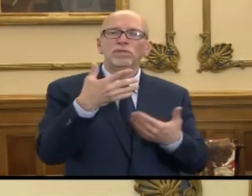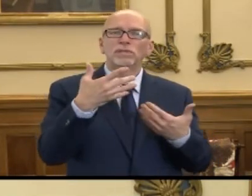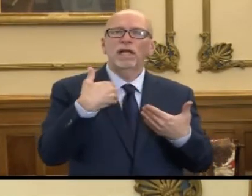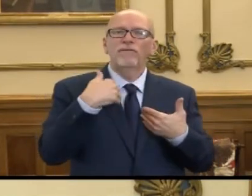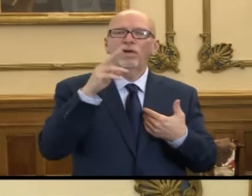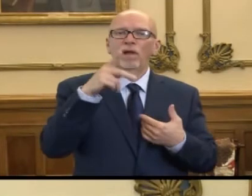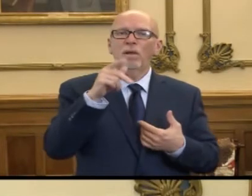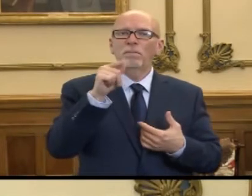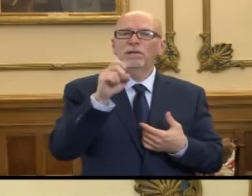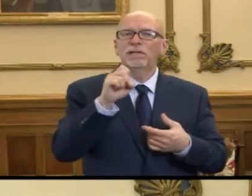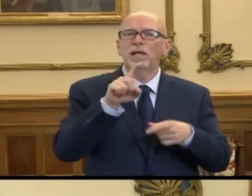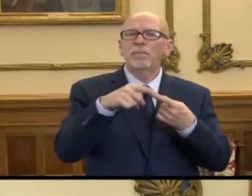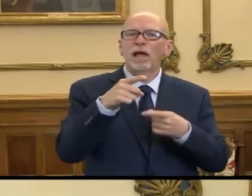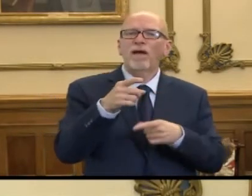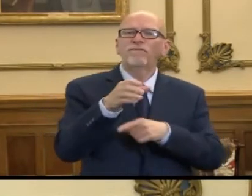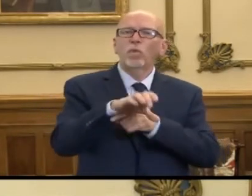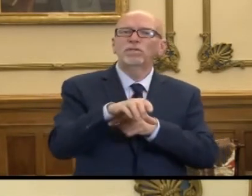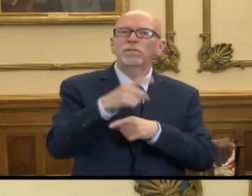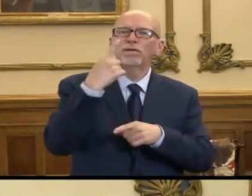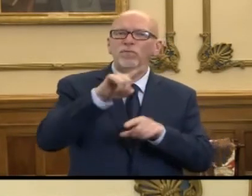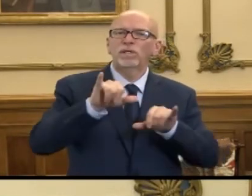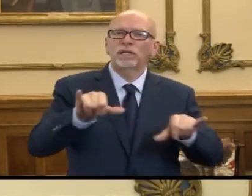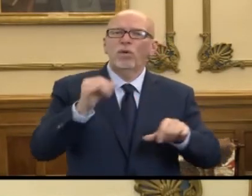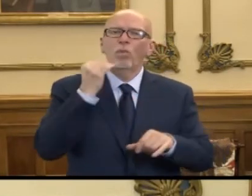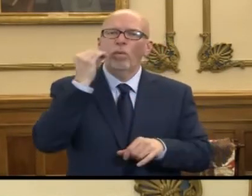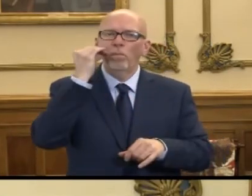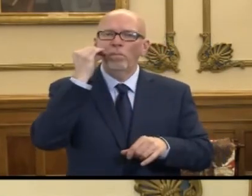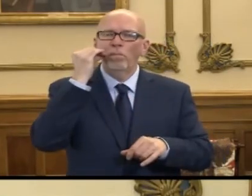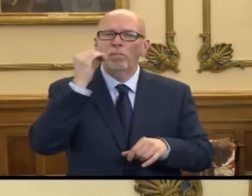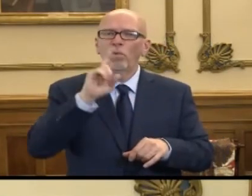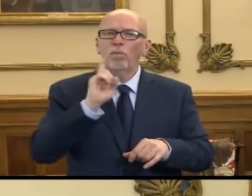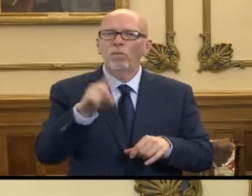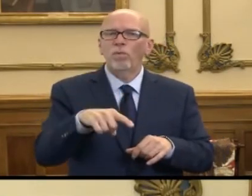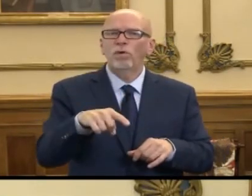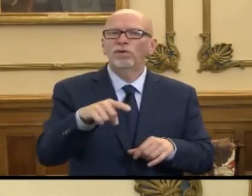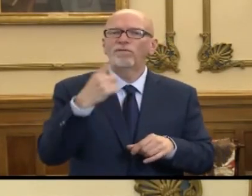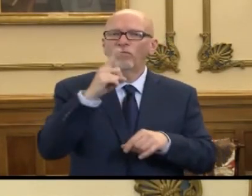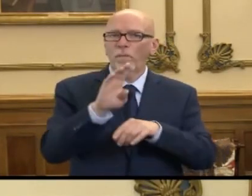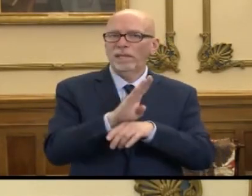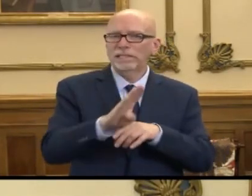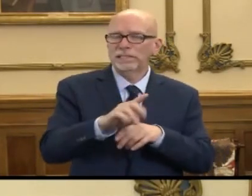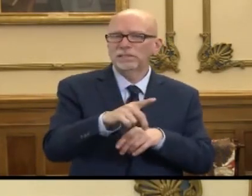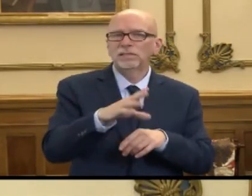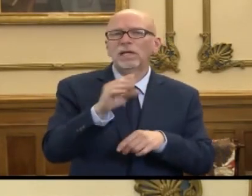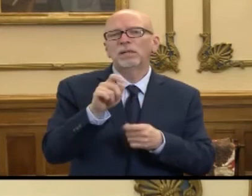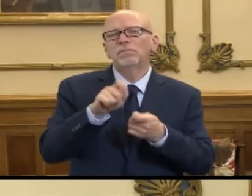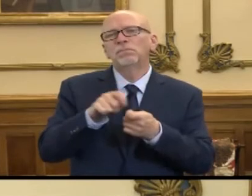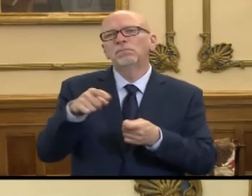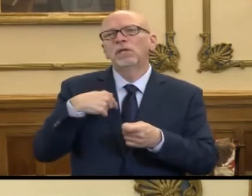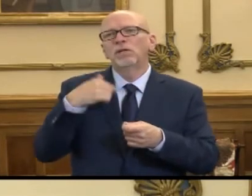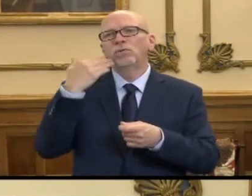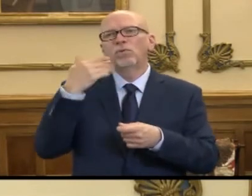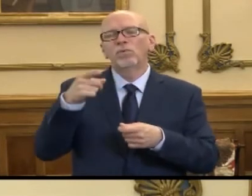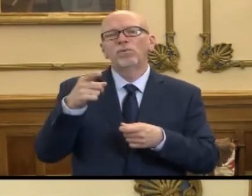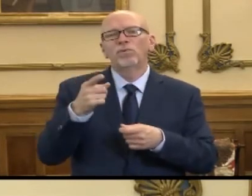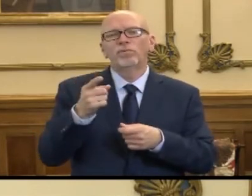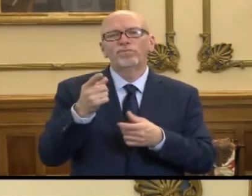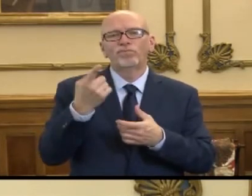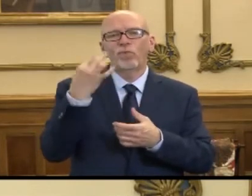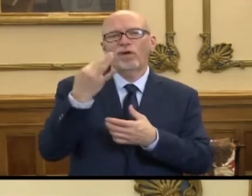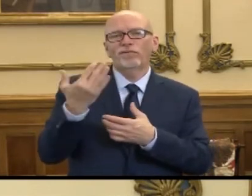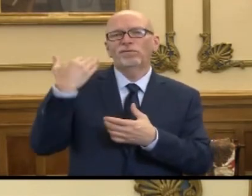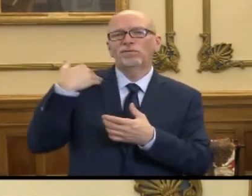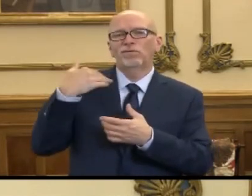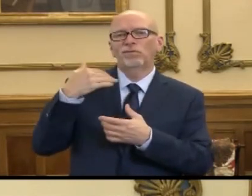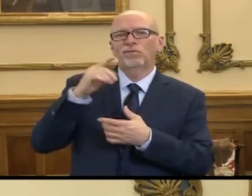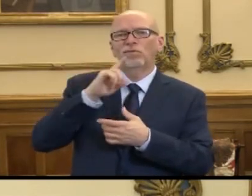on the enforcement of the stay-at-home order on businesses in particular. I know one of the earlier orders allowed